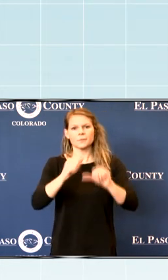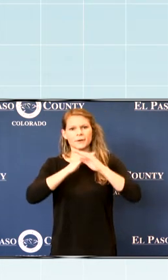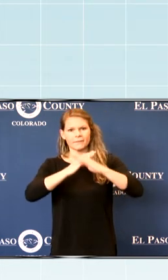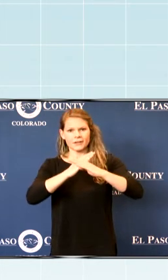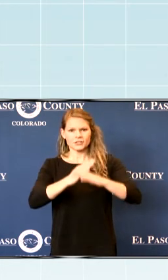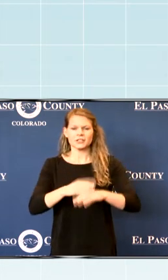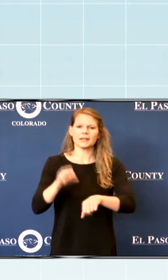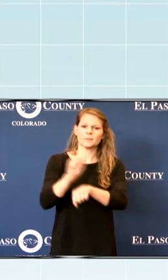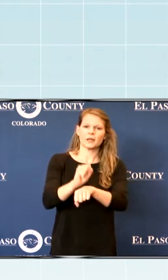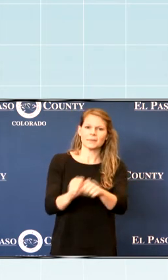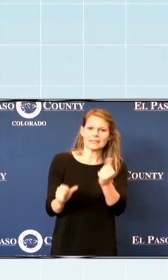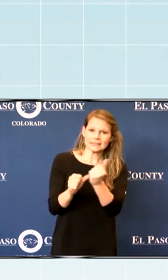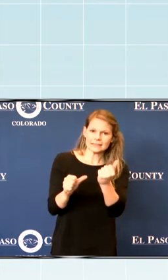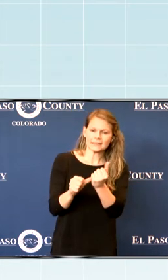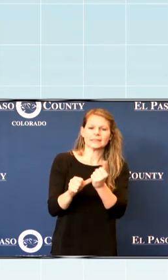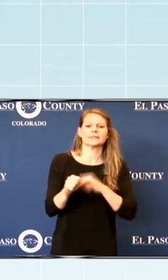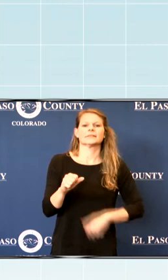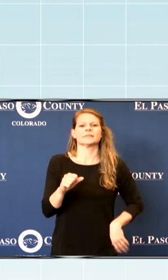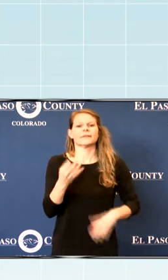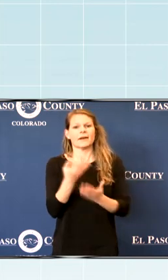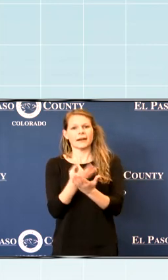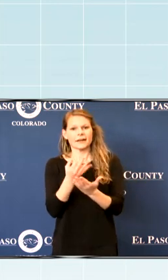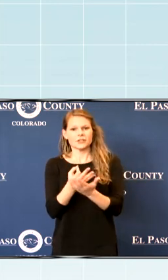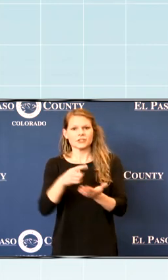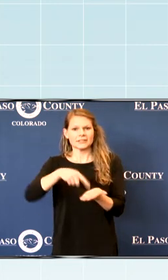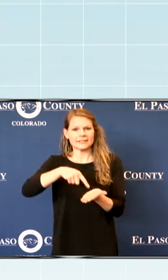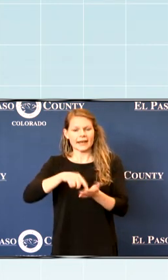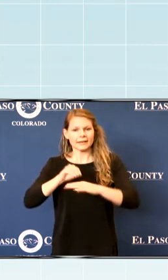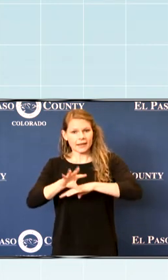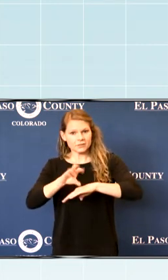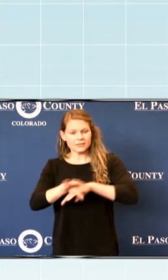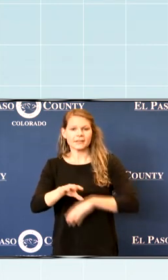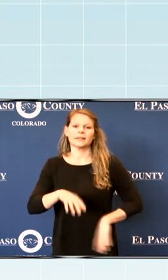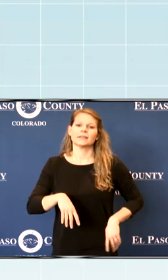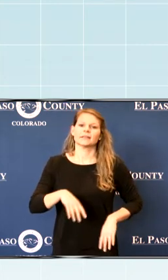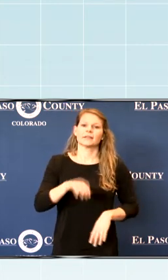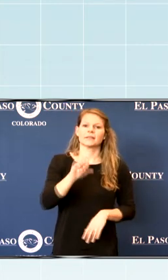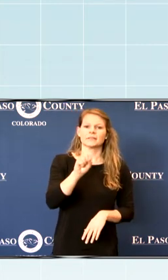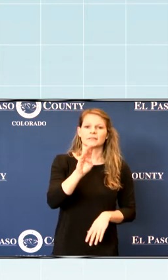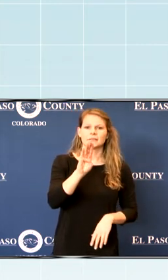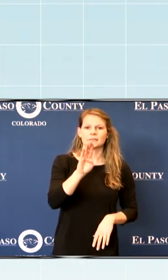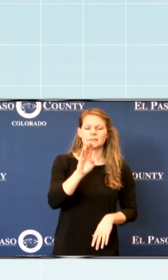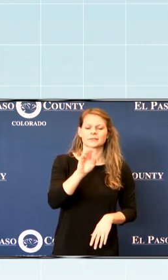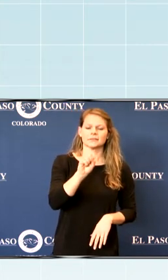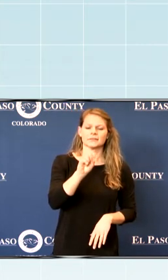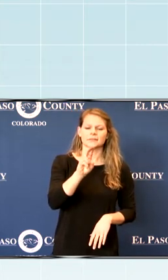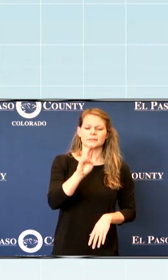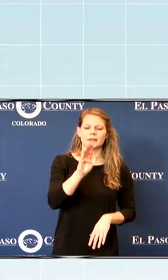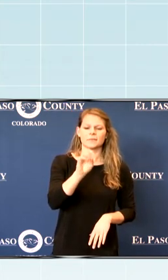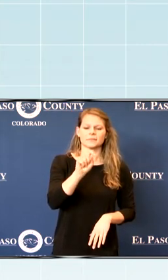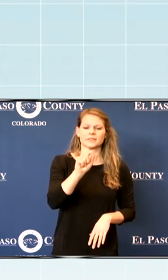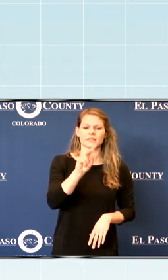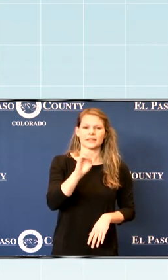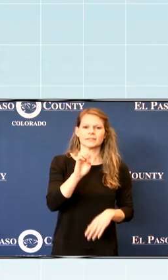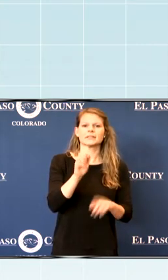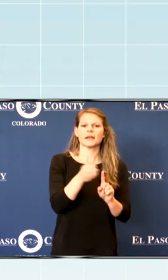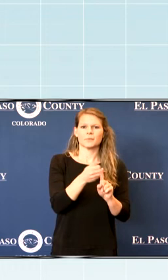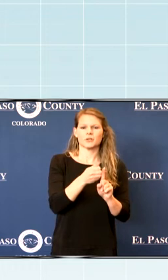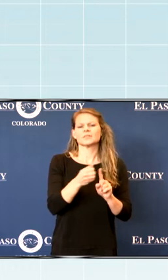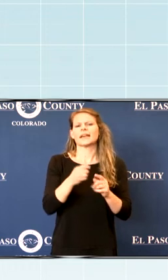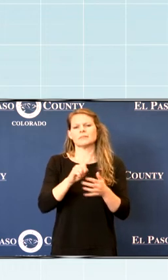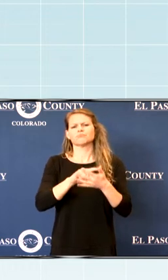employment assistance, financial and debt counseling, substance abuse, and food insecurity, to name a few.